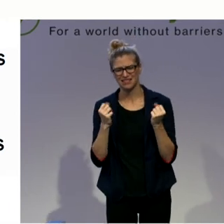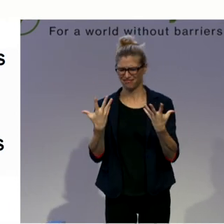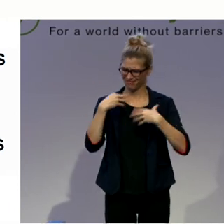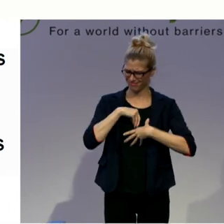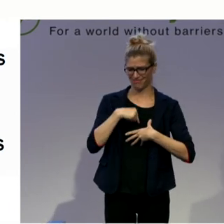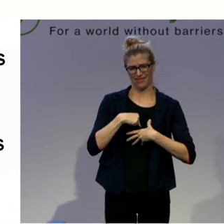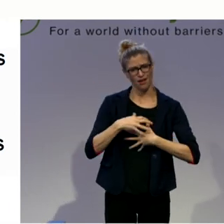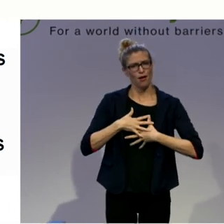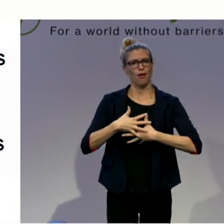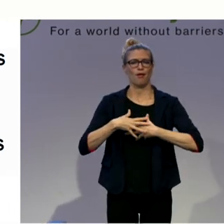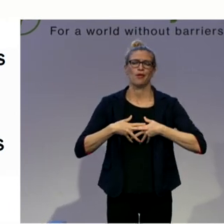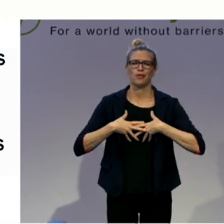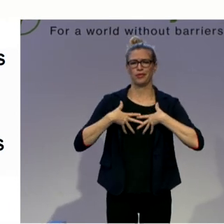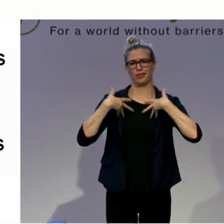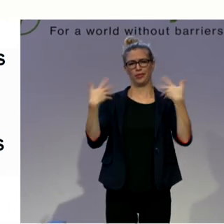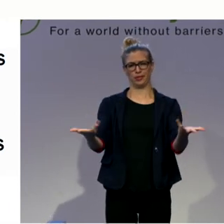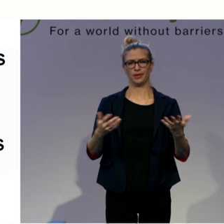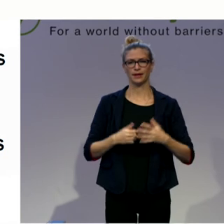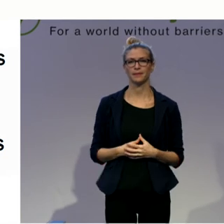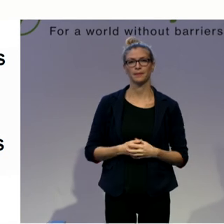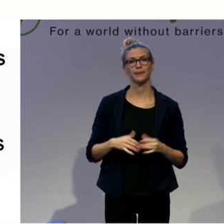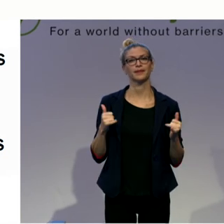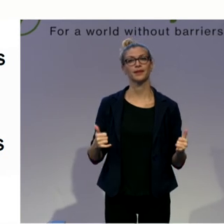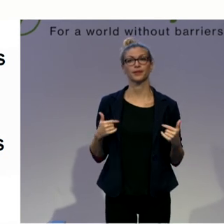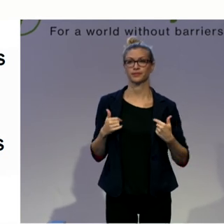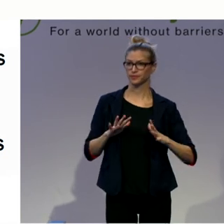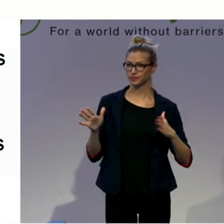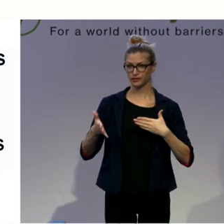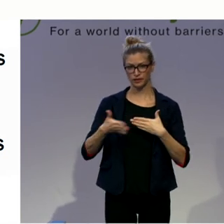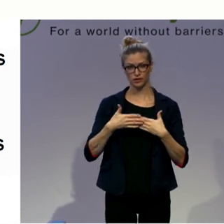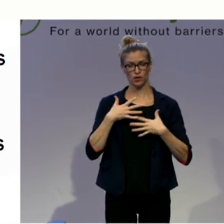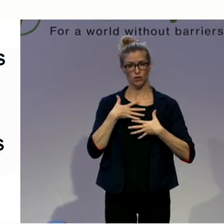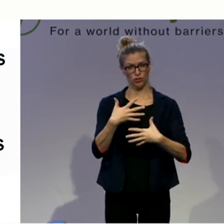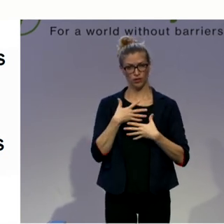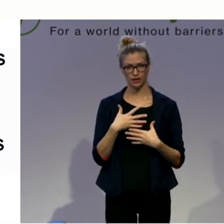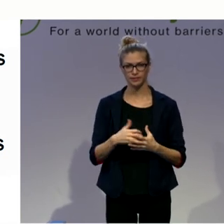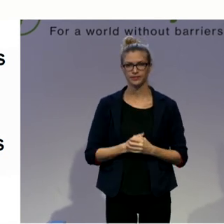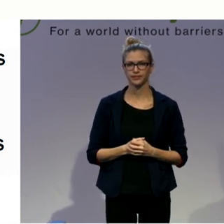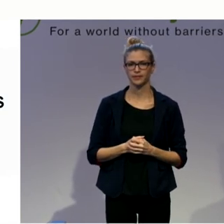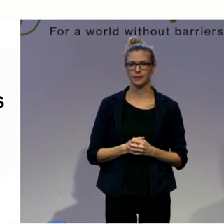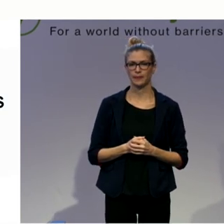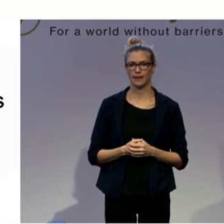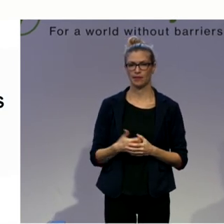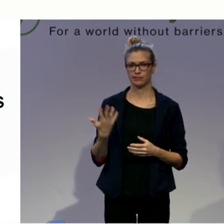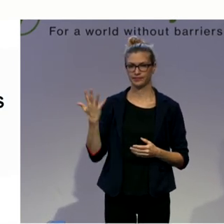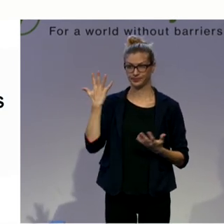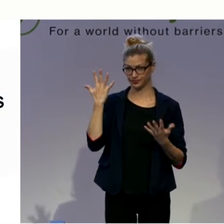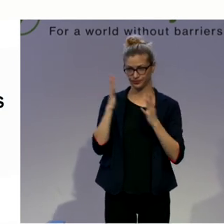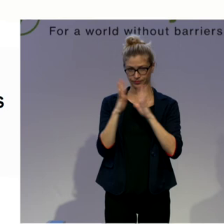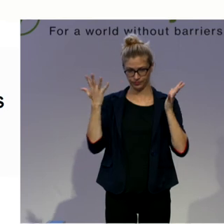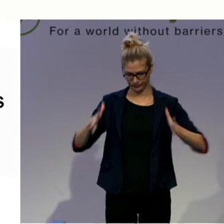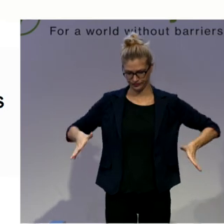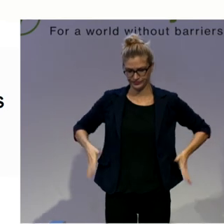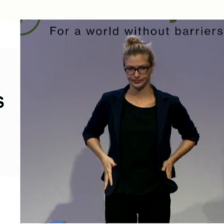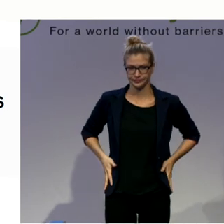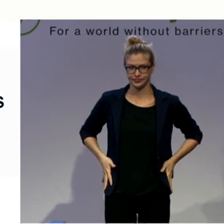So let's finish with breathing. Place your right hand on your right ribs. Place your left hand on your left